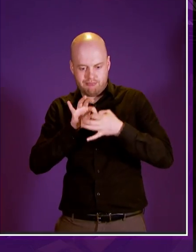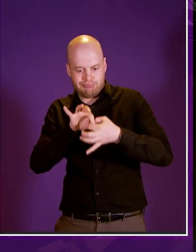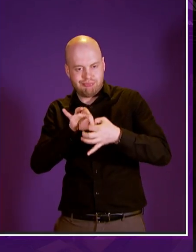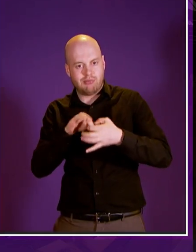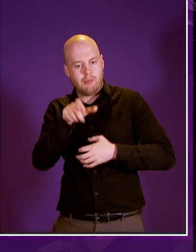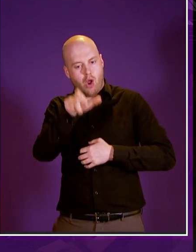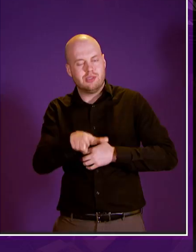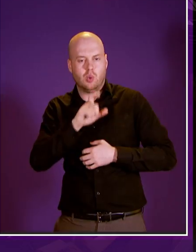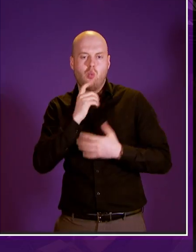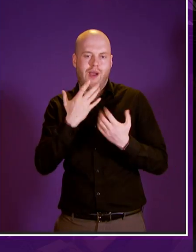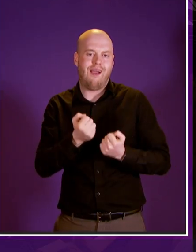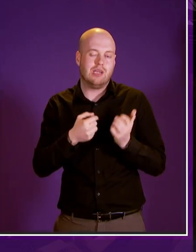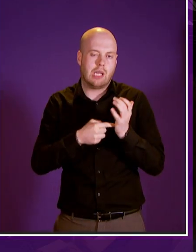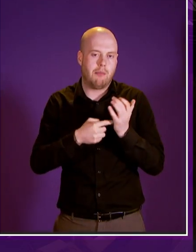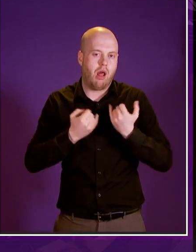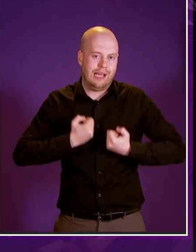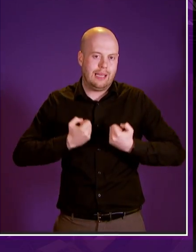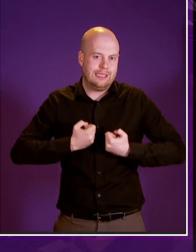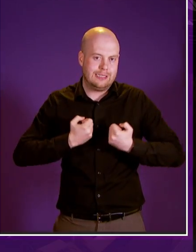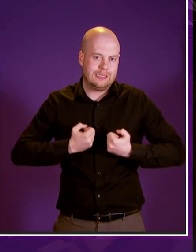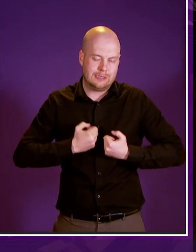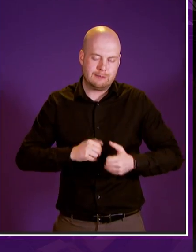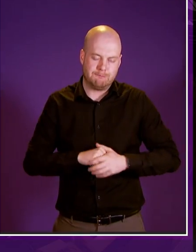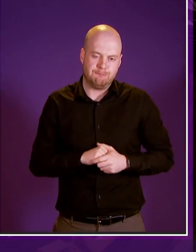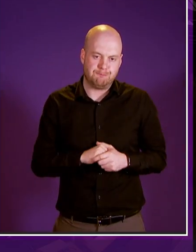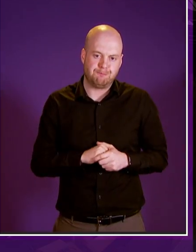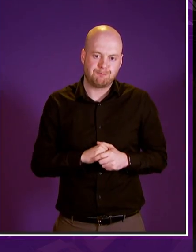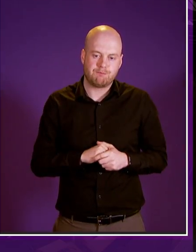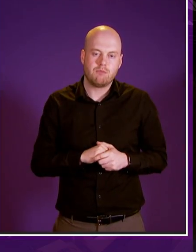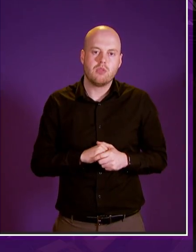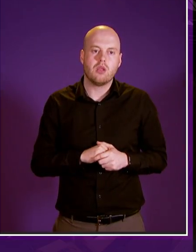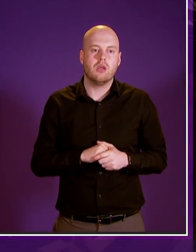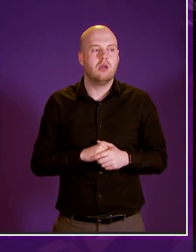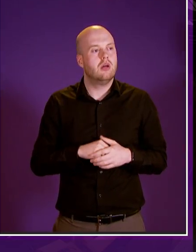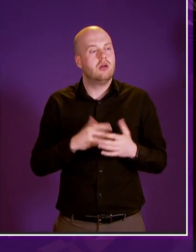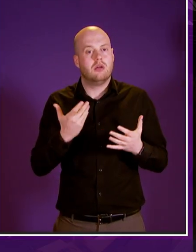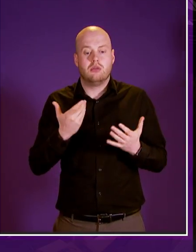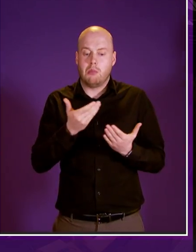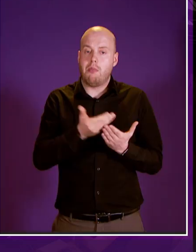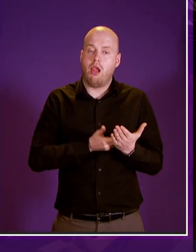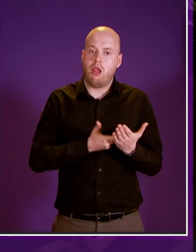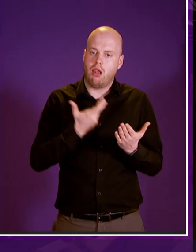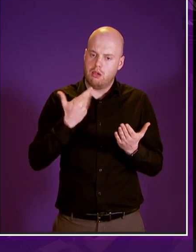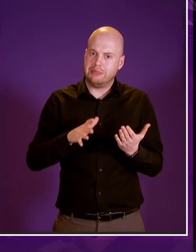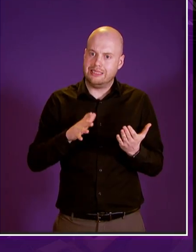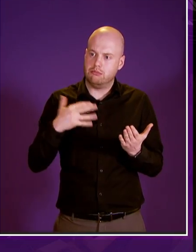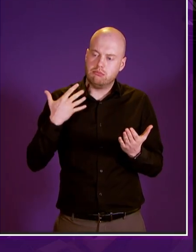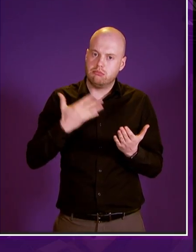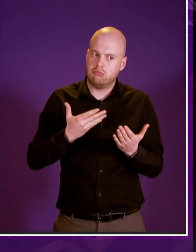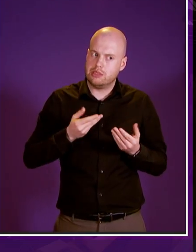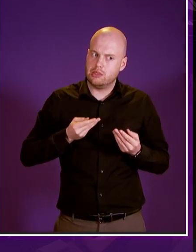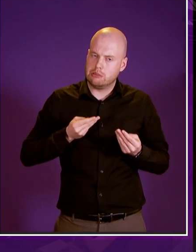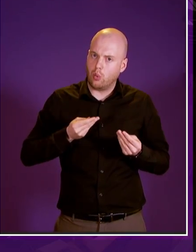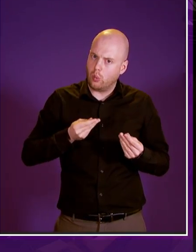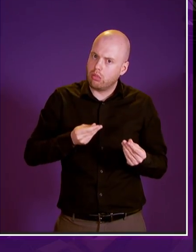facing terminal illness however despite the smooth progress of the bill as a whole i do still hold some reservation